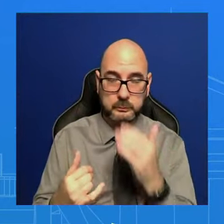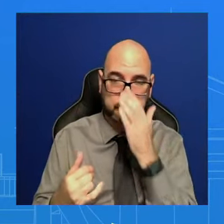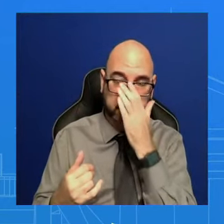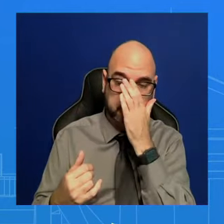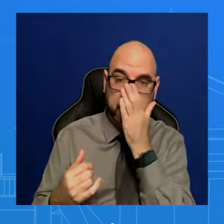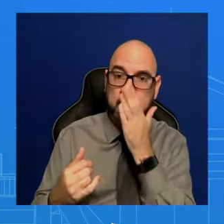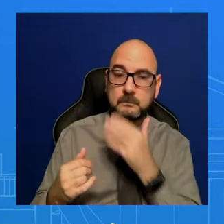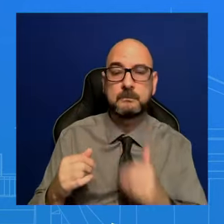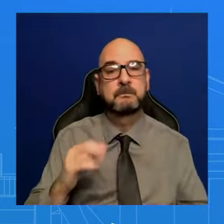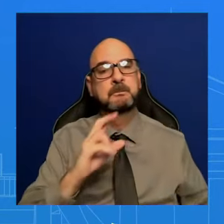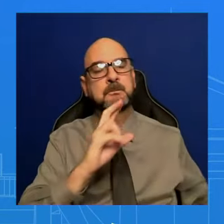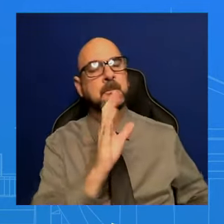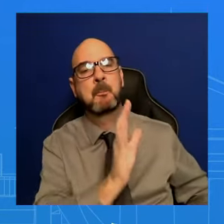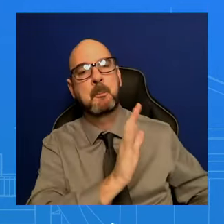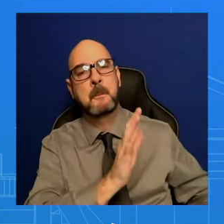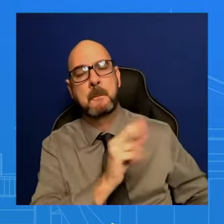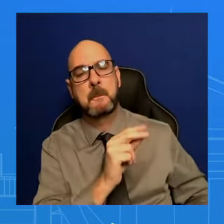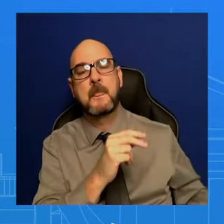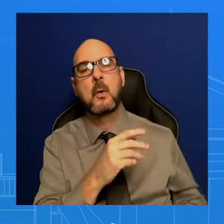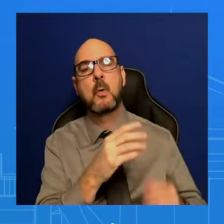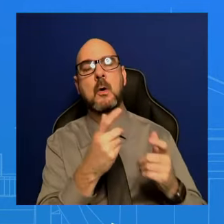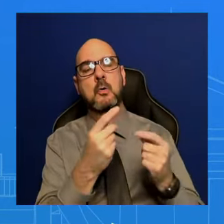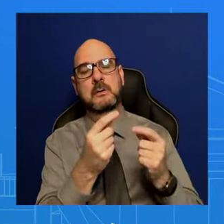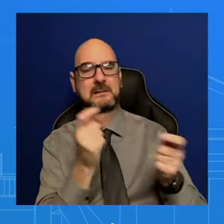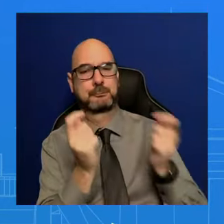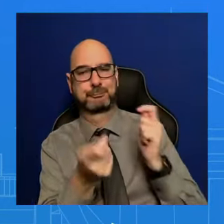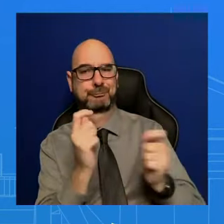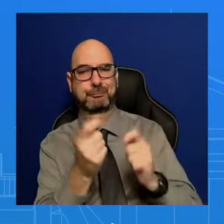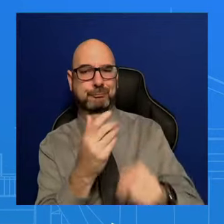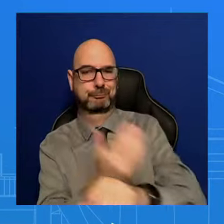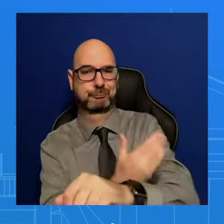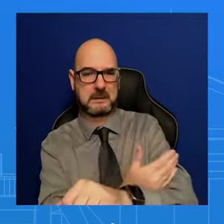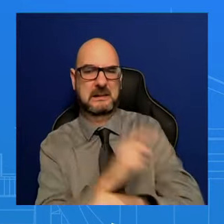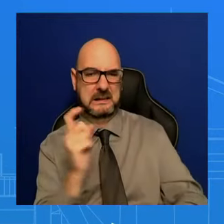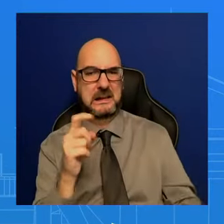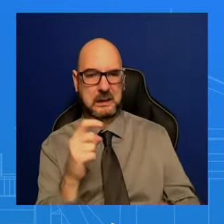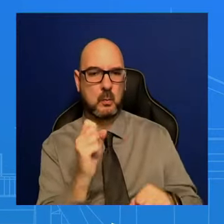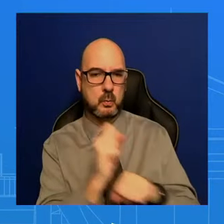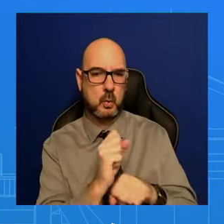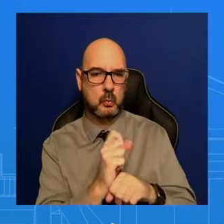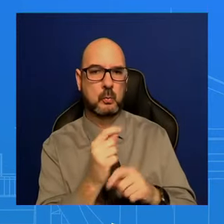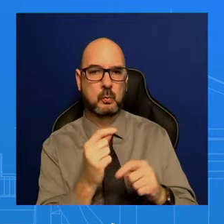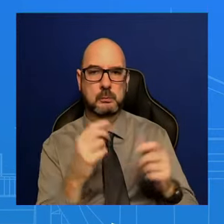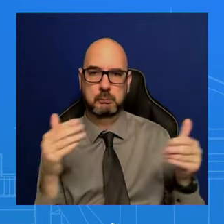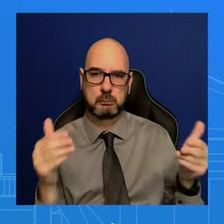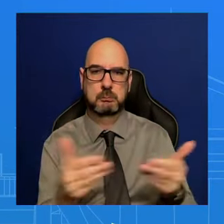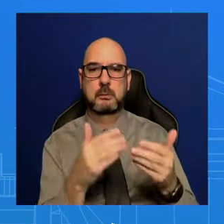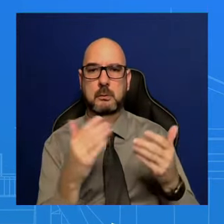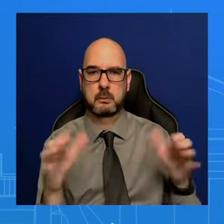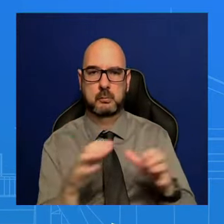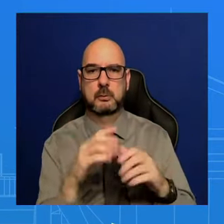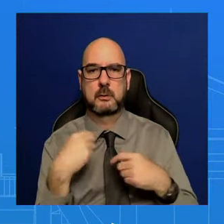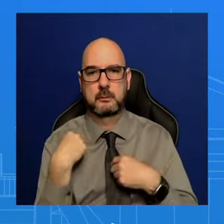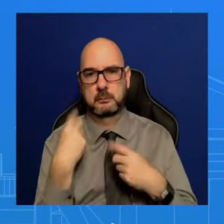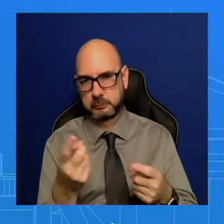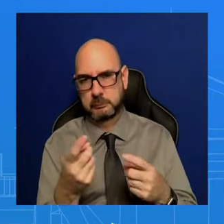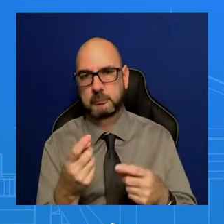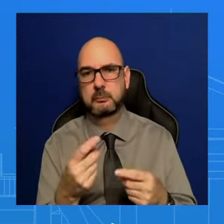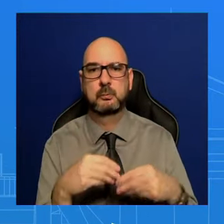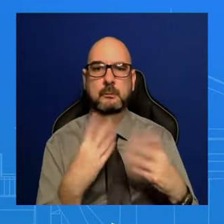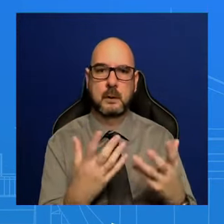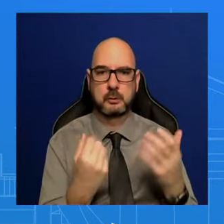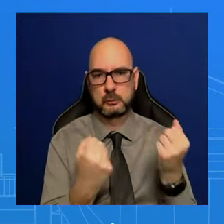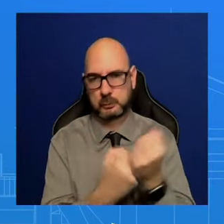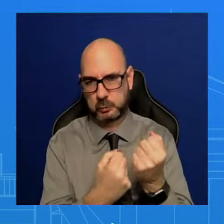the steps that they've taken. Obviously, you still need some work. Obviously, we're providing technical support. And once it gets to a place where we